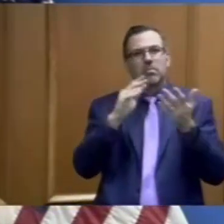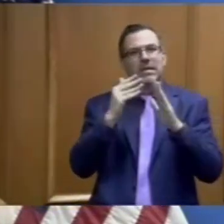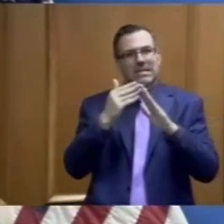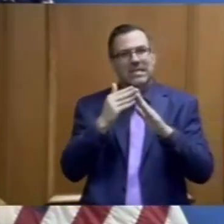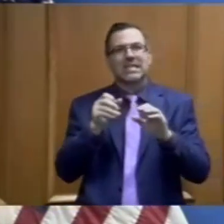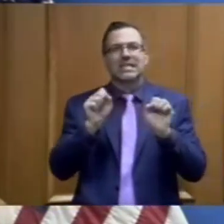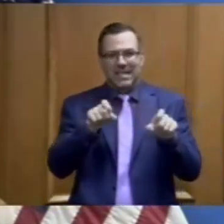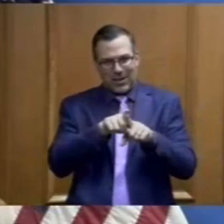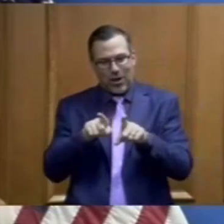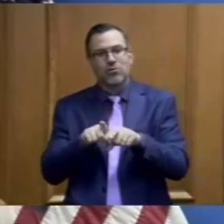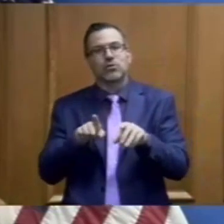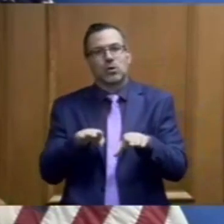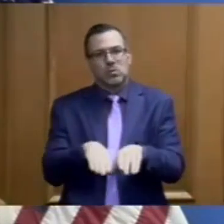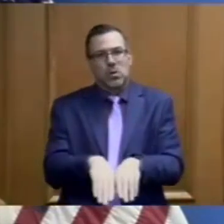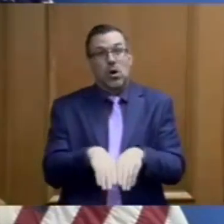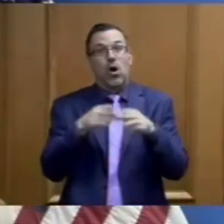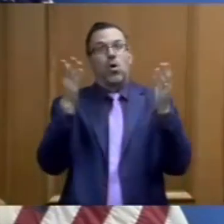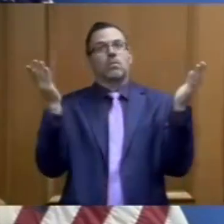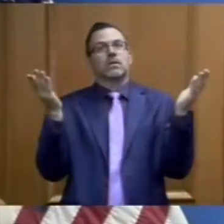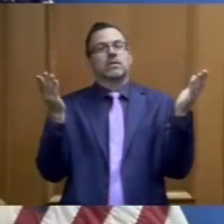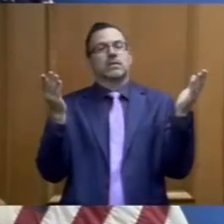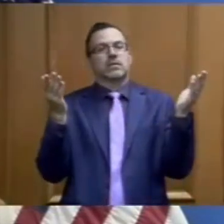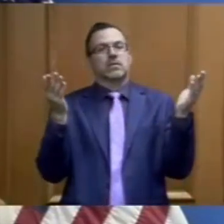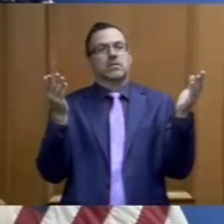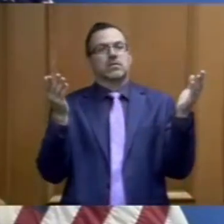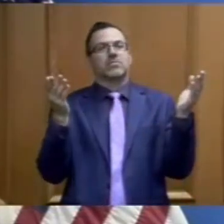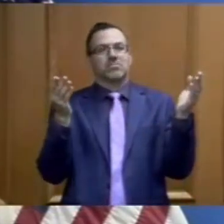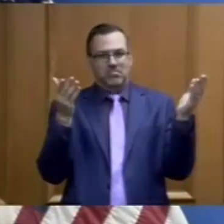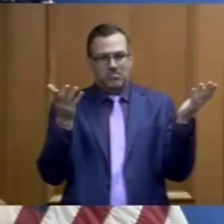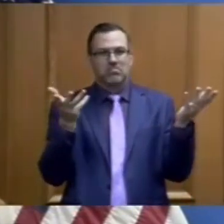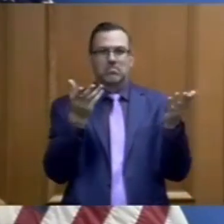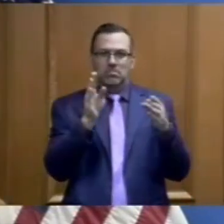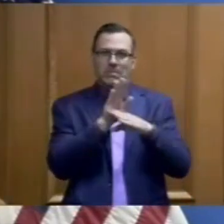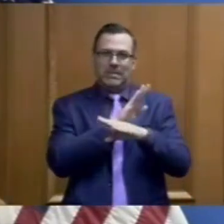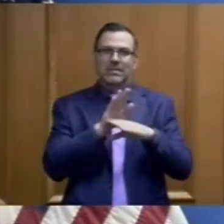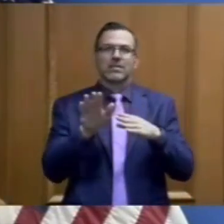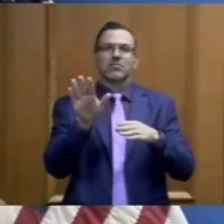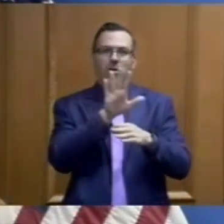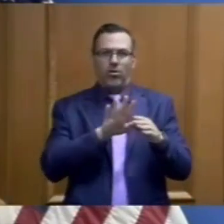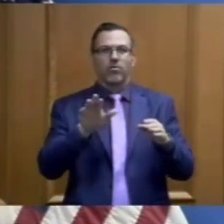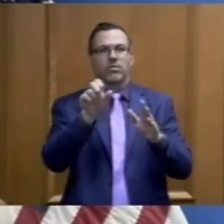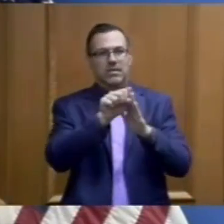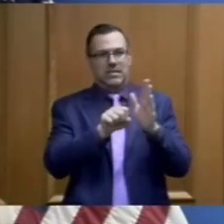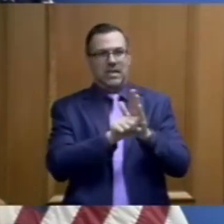safely opening the economy all across the state at the right time.